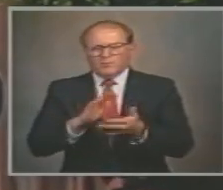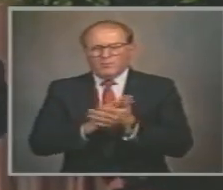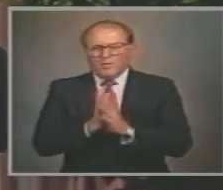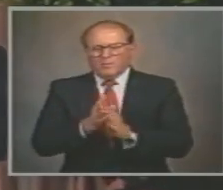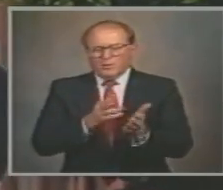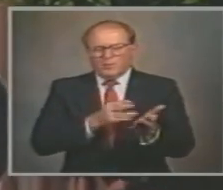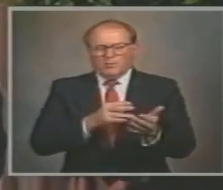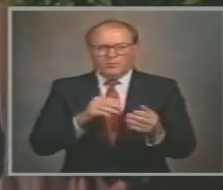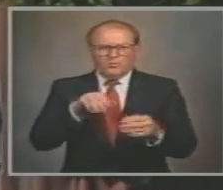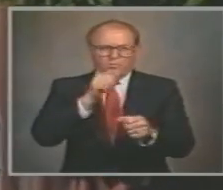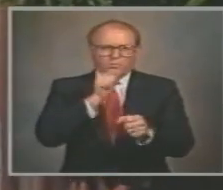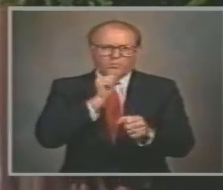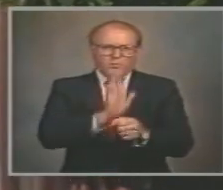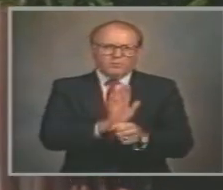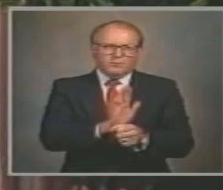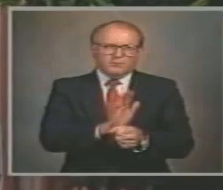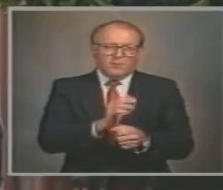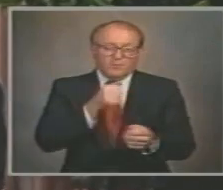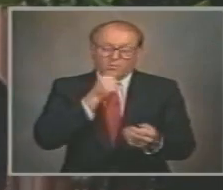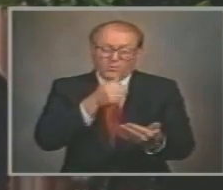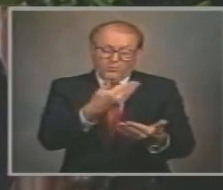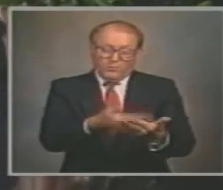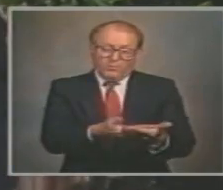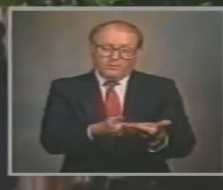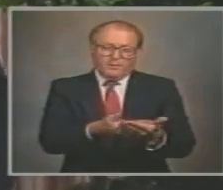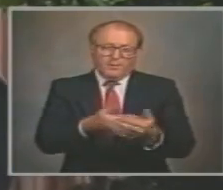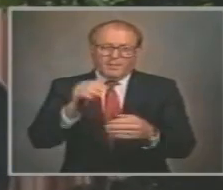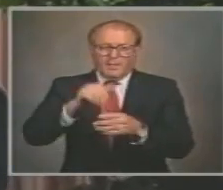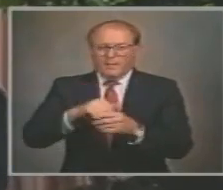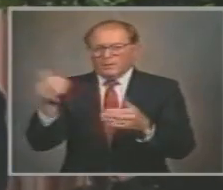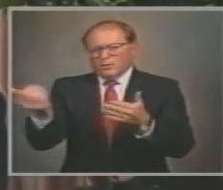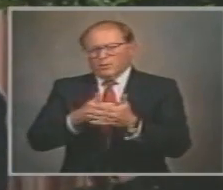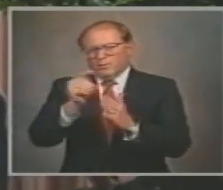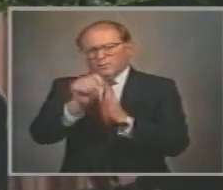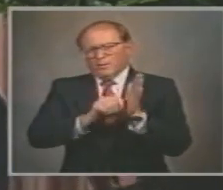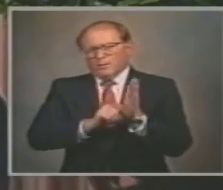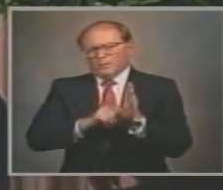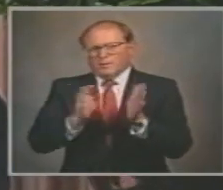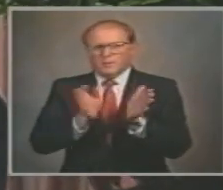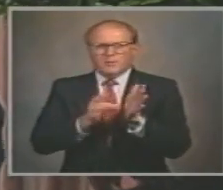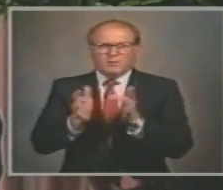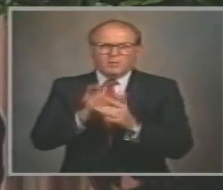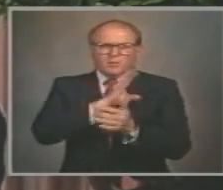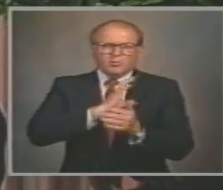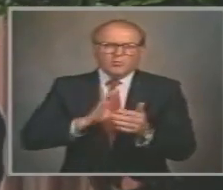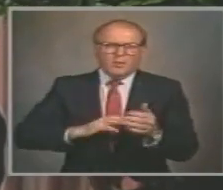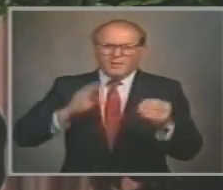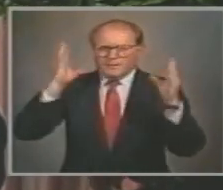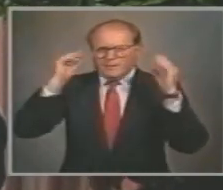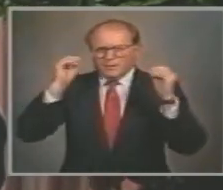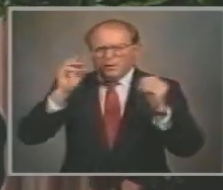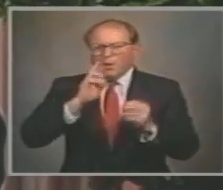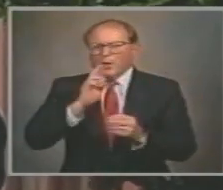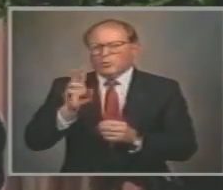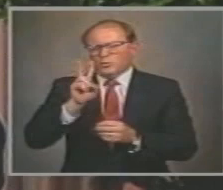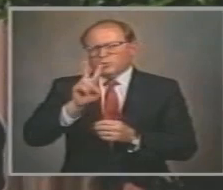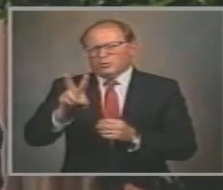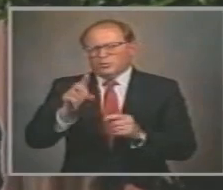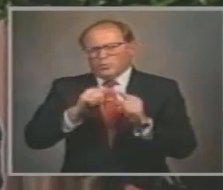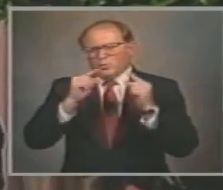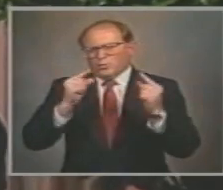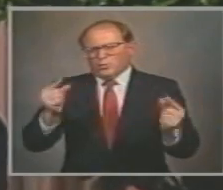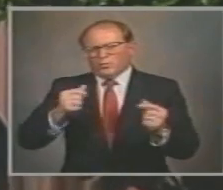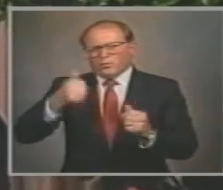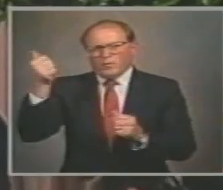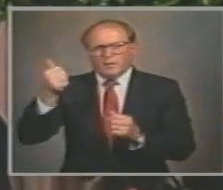The Ten Commandments Of the Old Testament And the teachings Of Jesus Christ In the New Testament Are the two greatest Moral